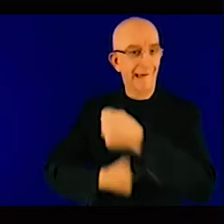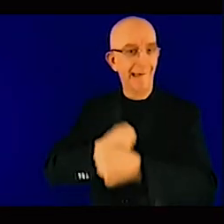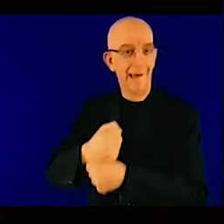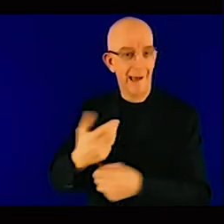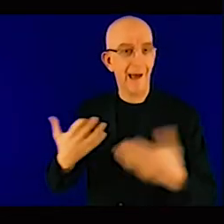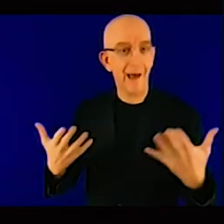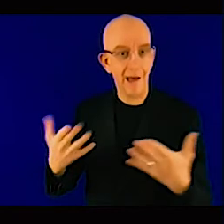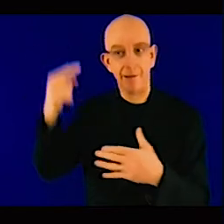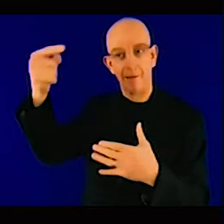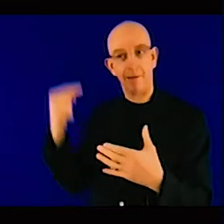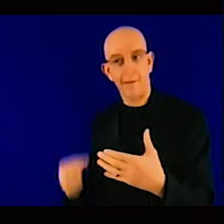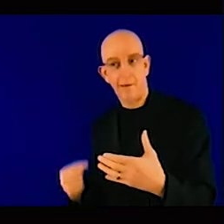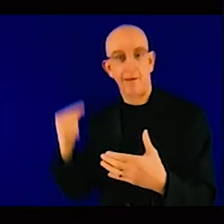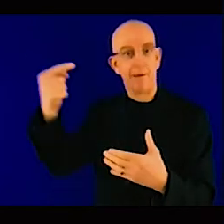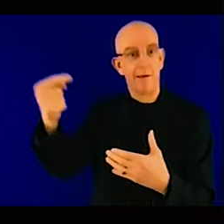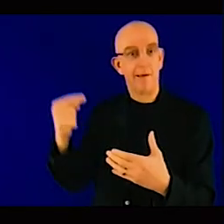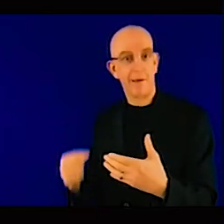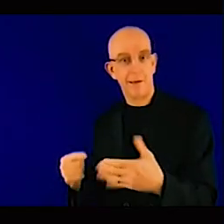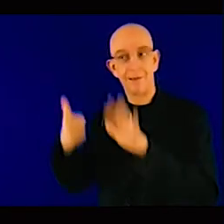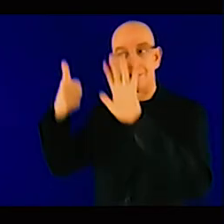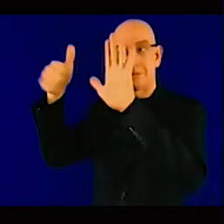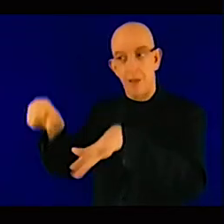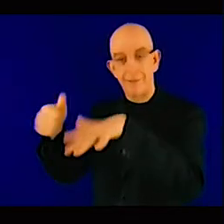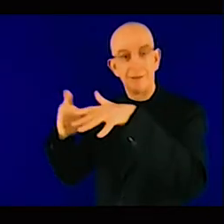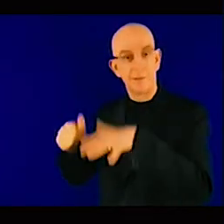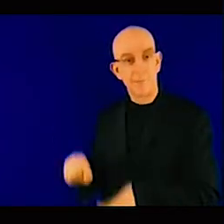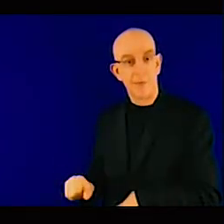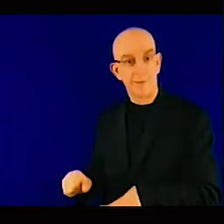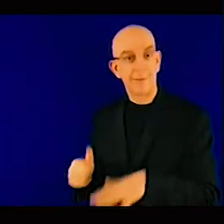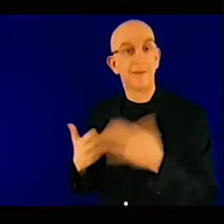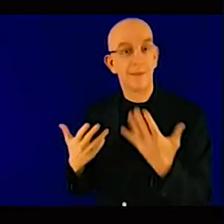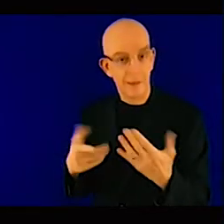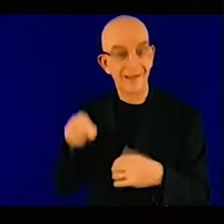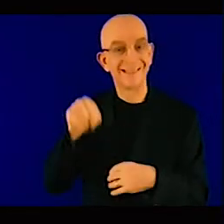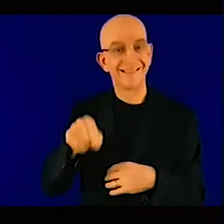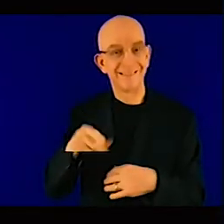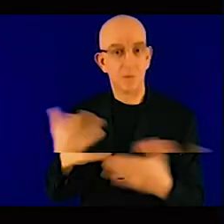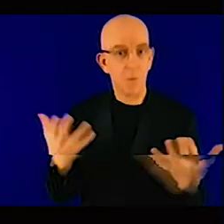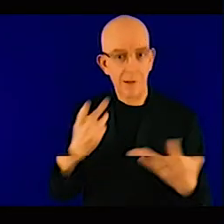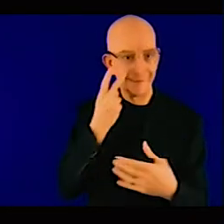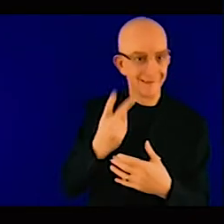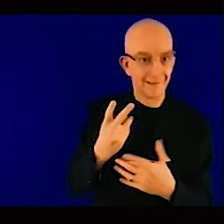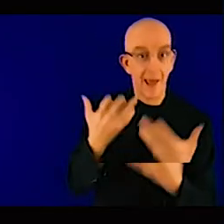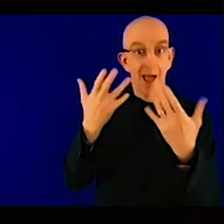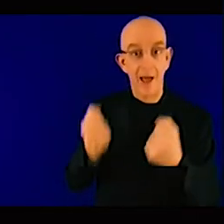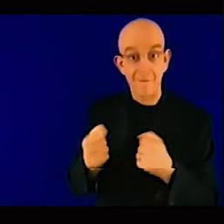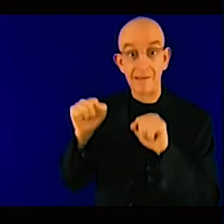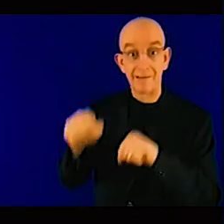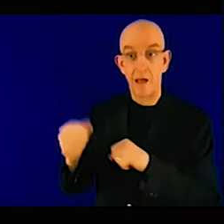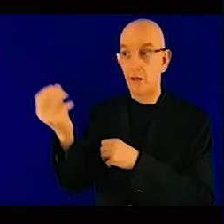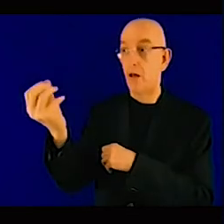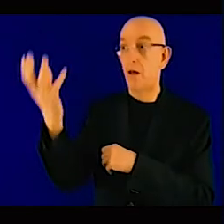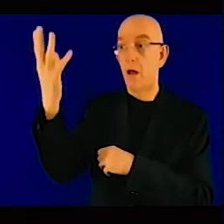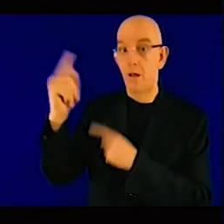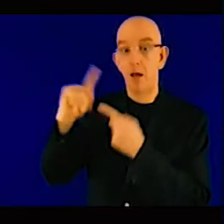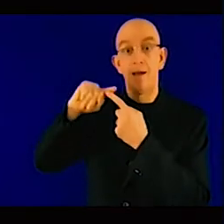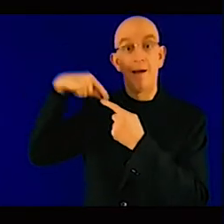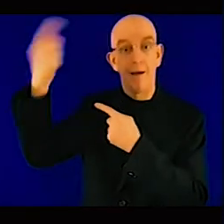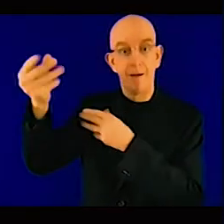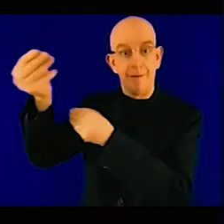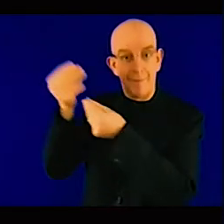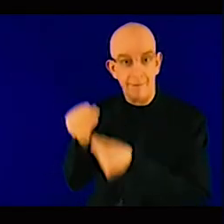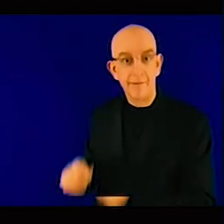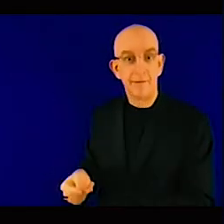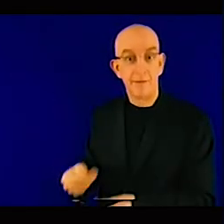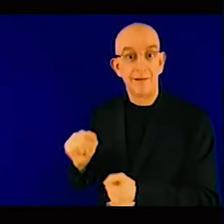uh, of beyond the borders adaptation strategies. Because nowadays we remark that many countries are